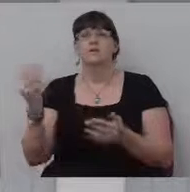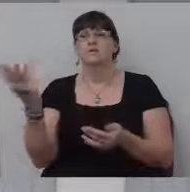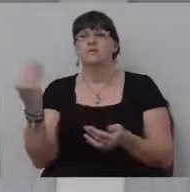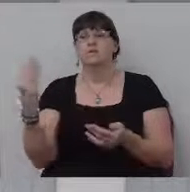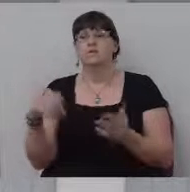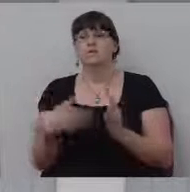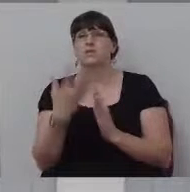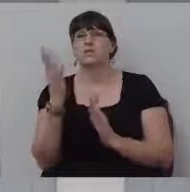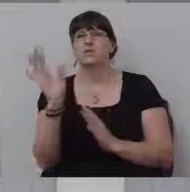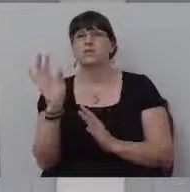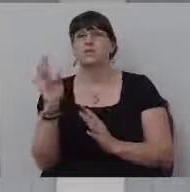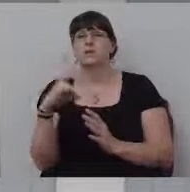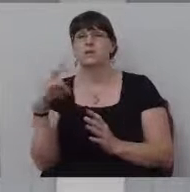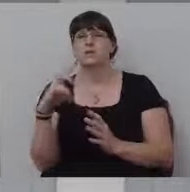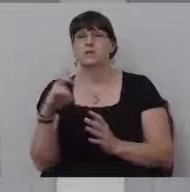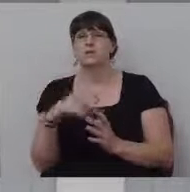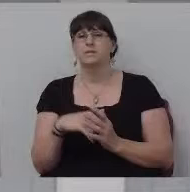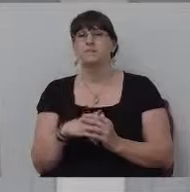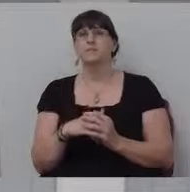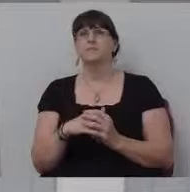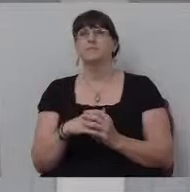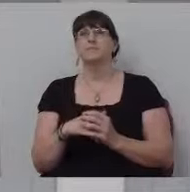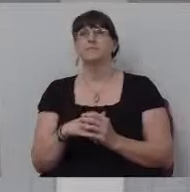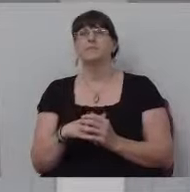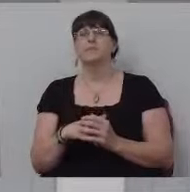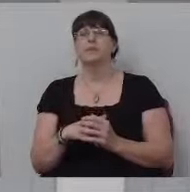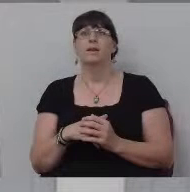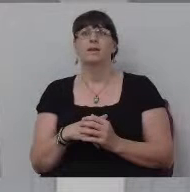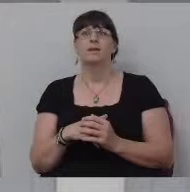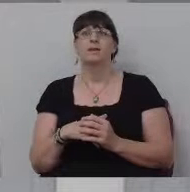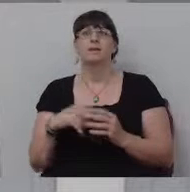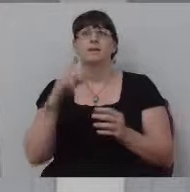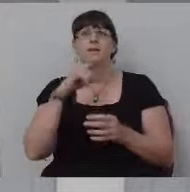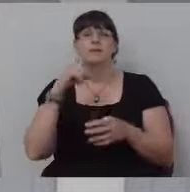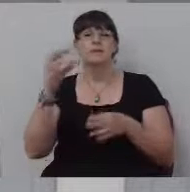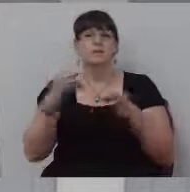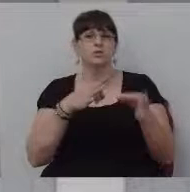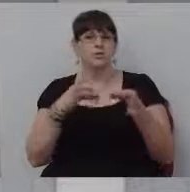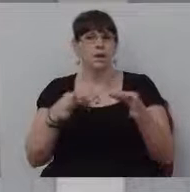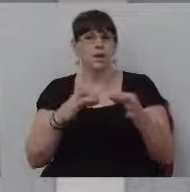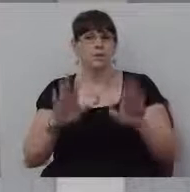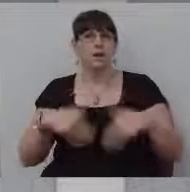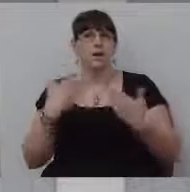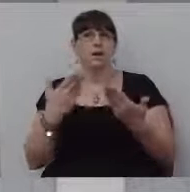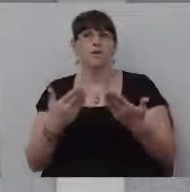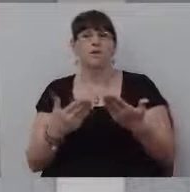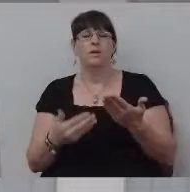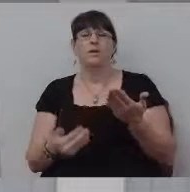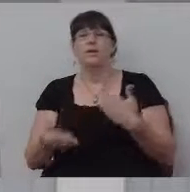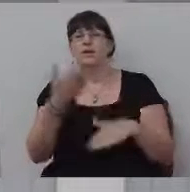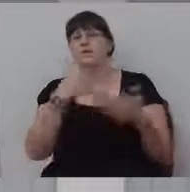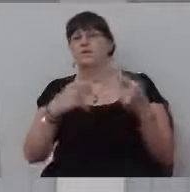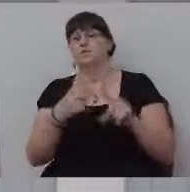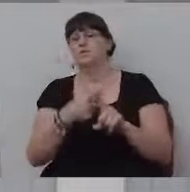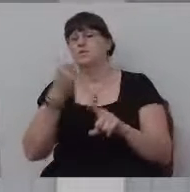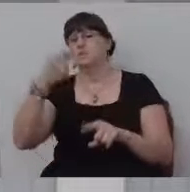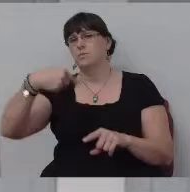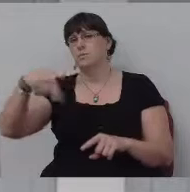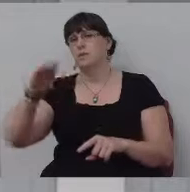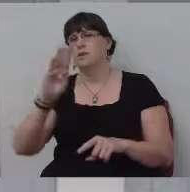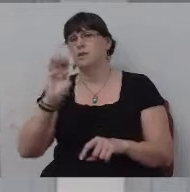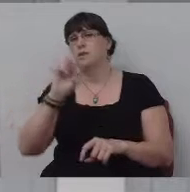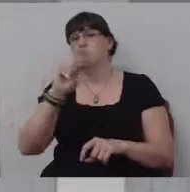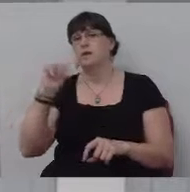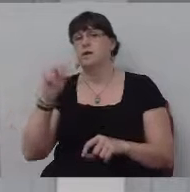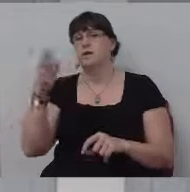I'm not going to read it all again right now. did that a little bit, but verses 14 through 17. Describe how, after he gets back from, uh, Gibeon, you know, and God